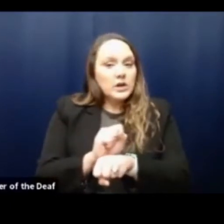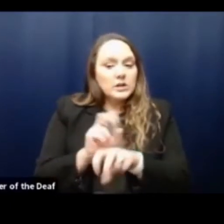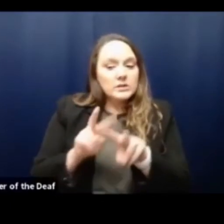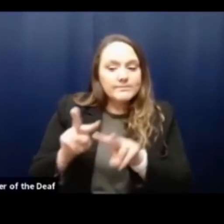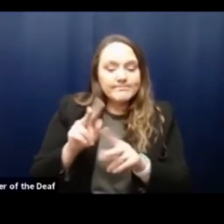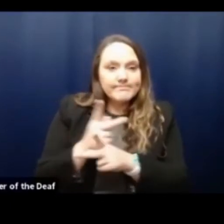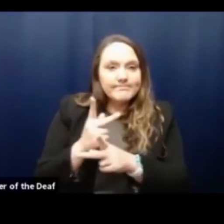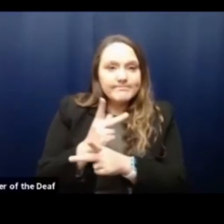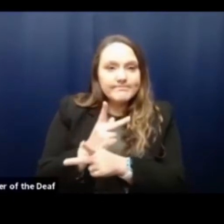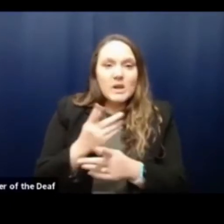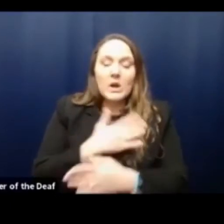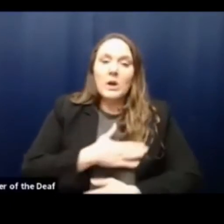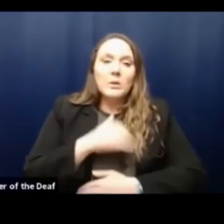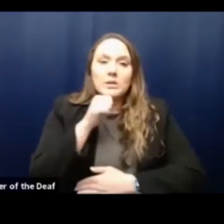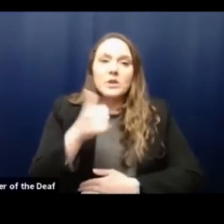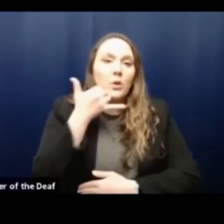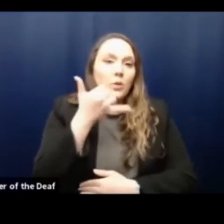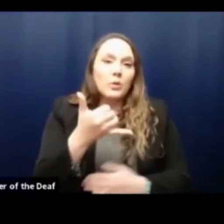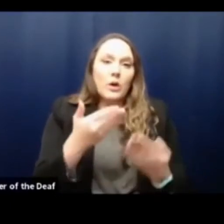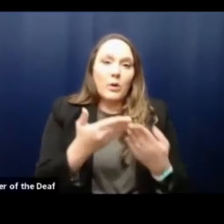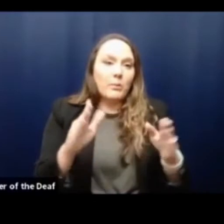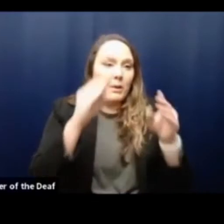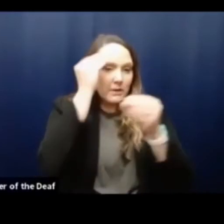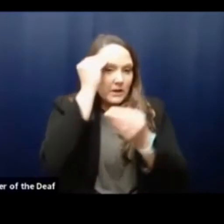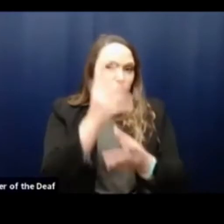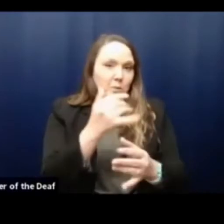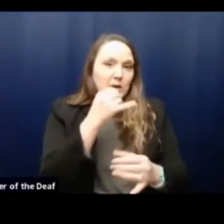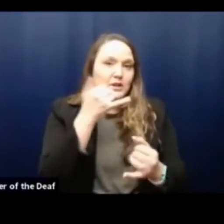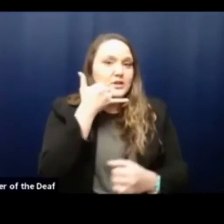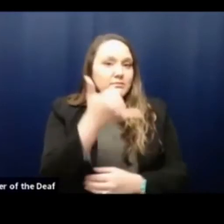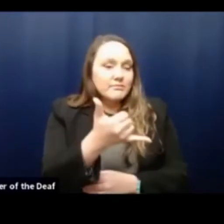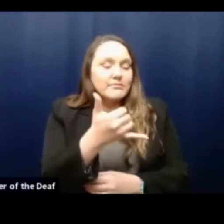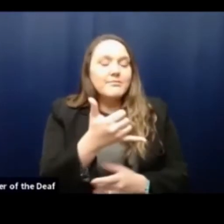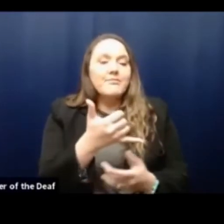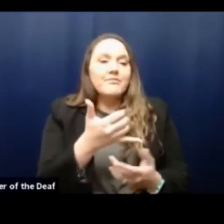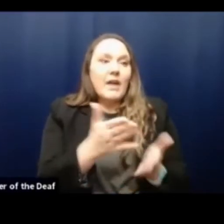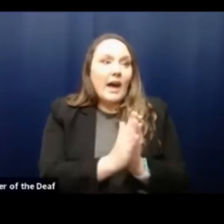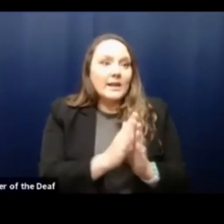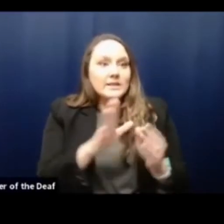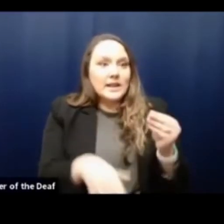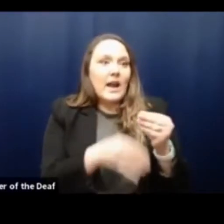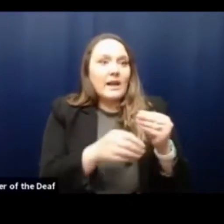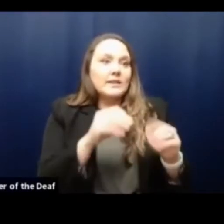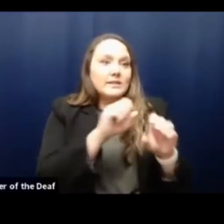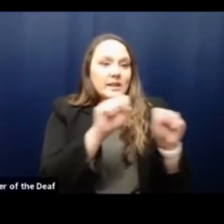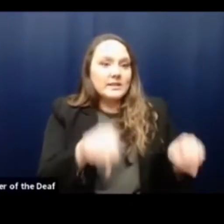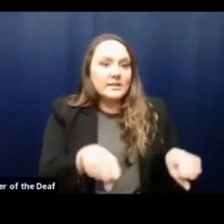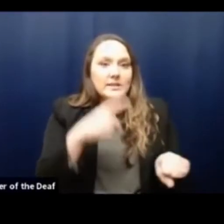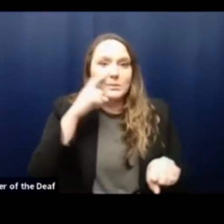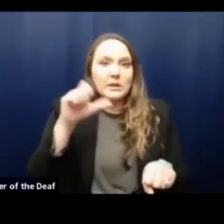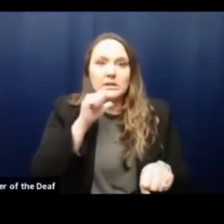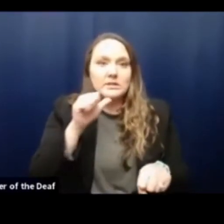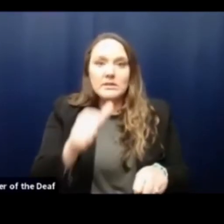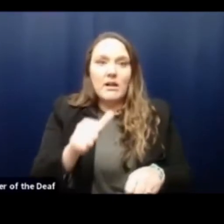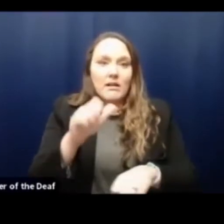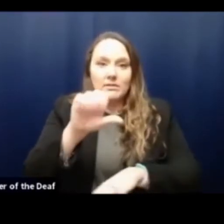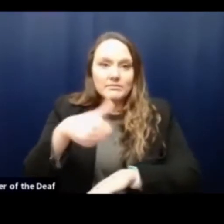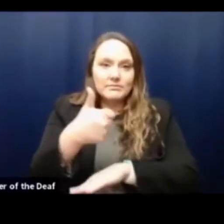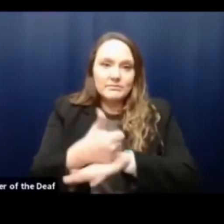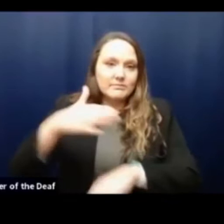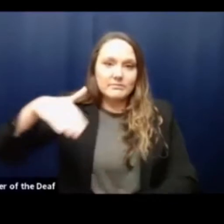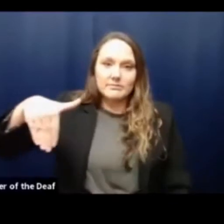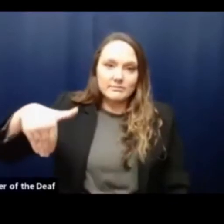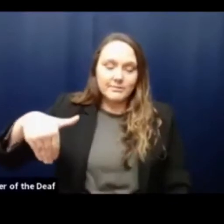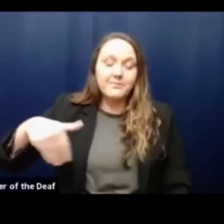please don't call the public information line now asking to be added onto this system because it doesn't exist yet. As soon